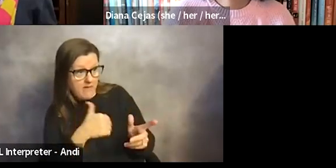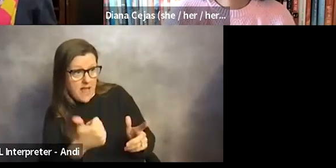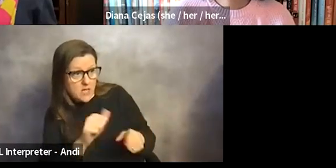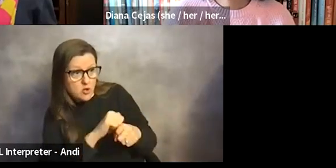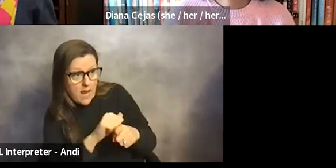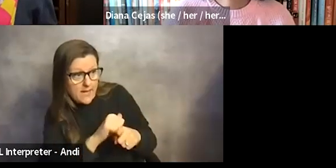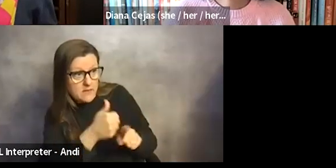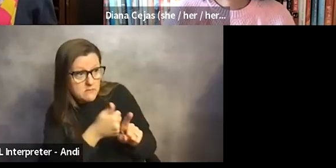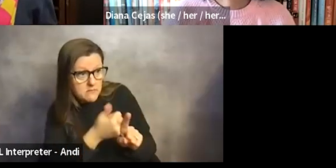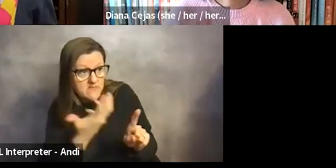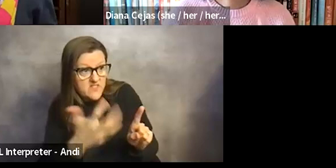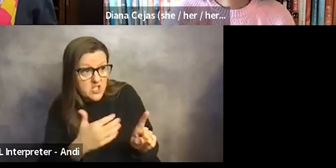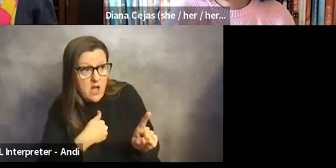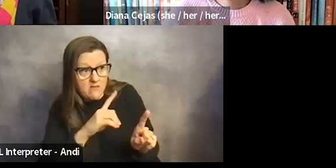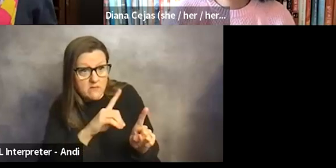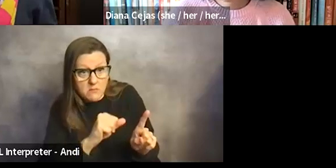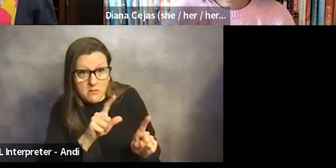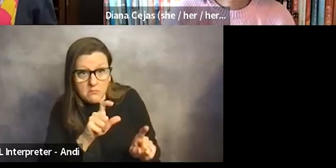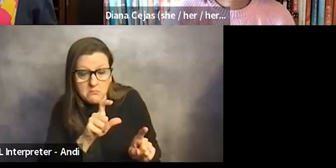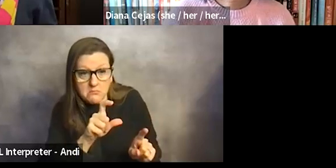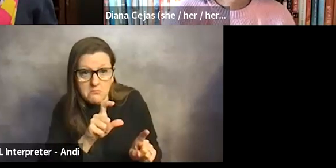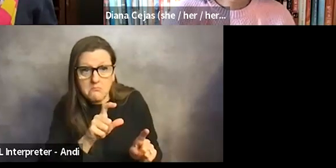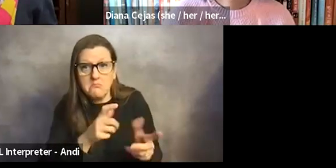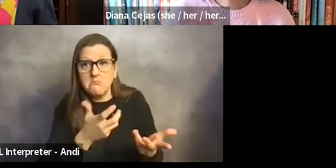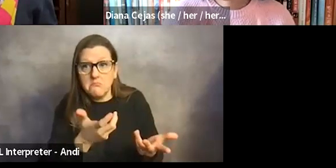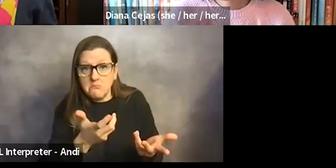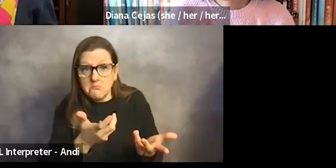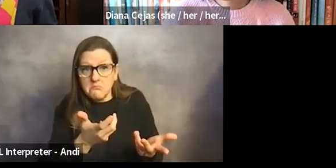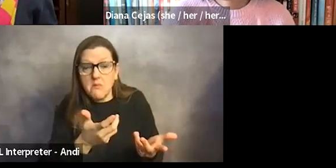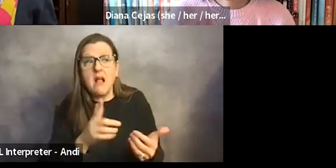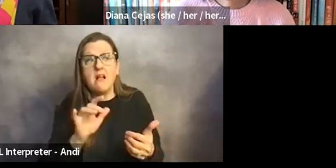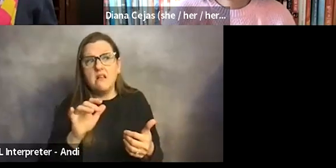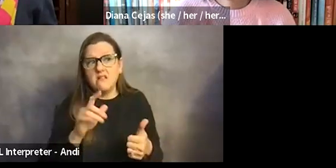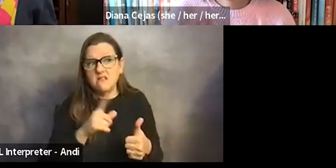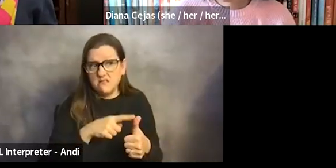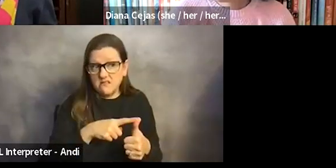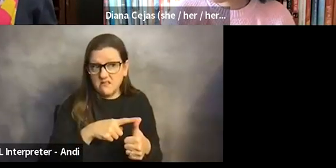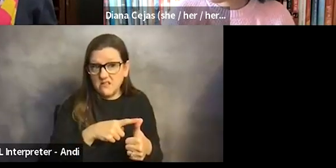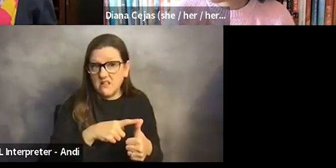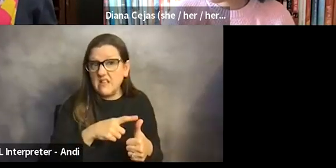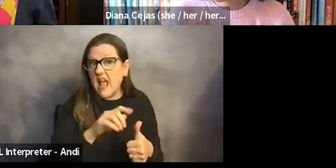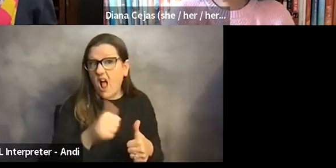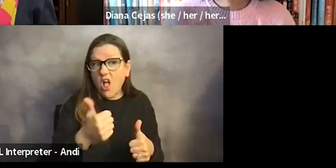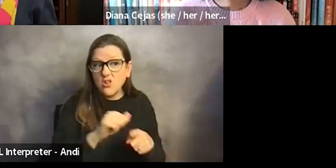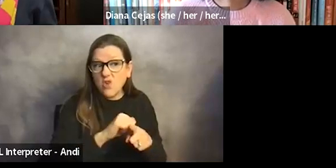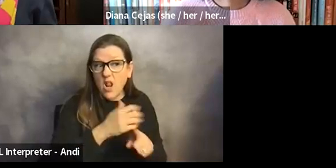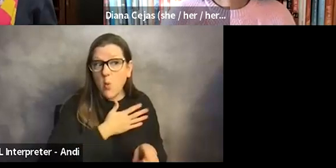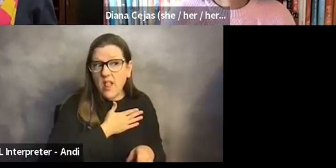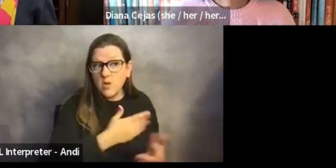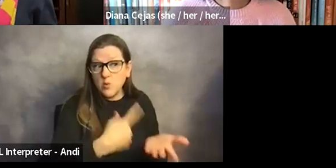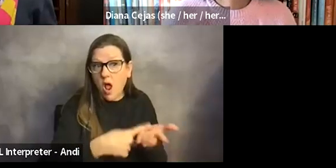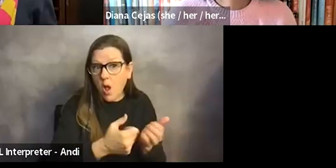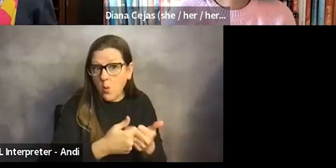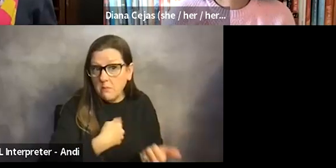any disabilities that, one, would be willing to, you know, talk about that? Or